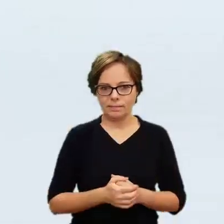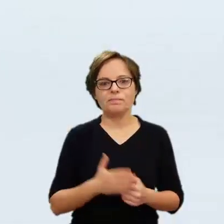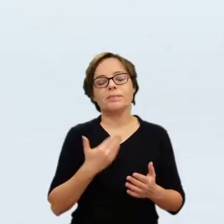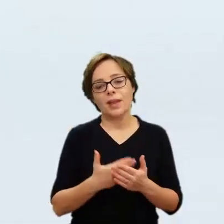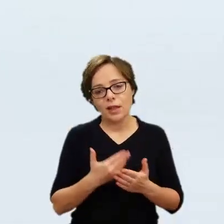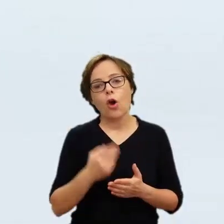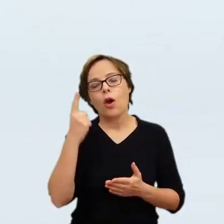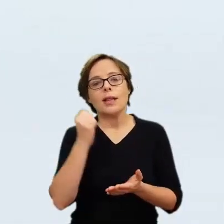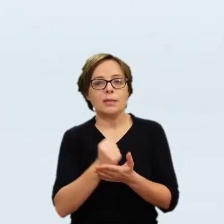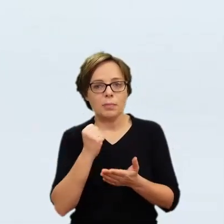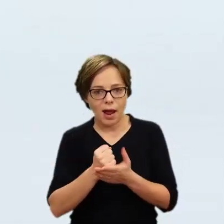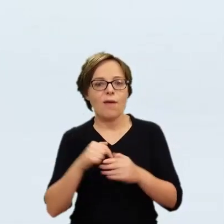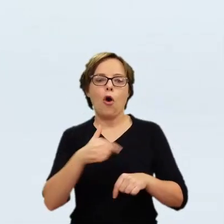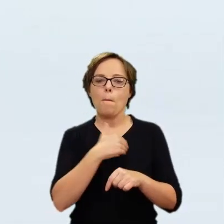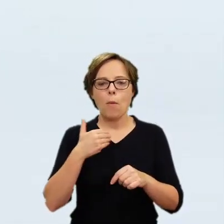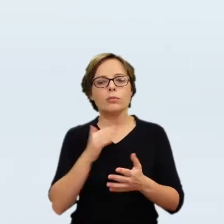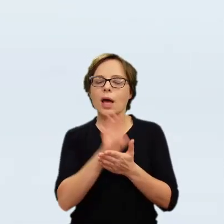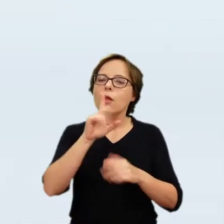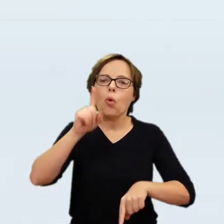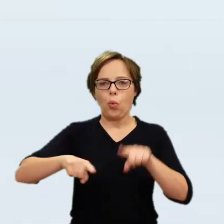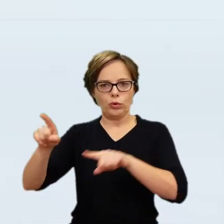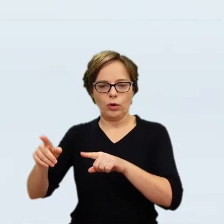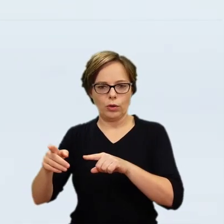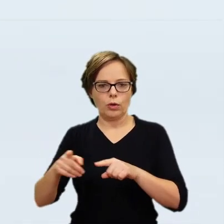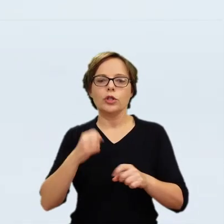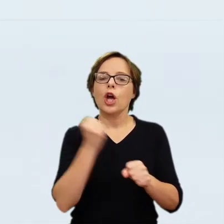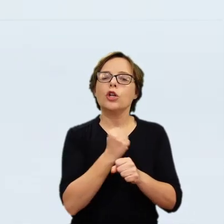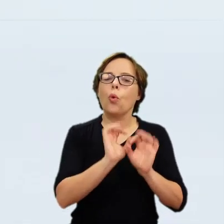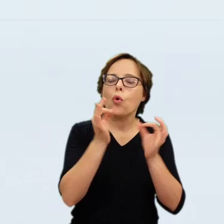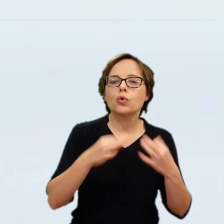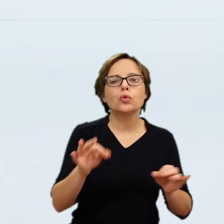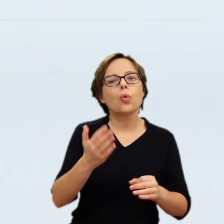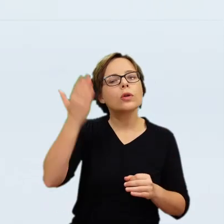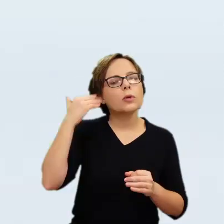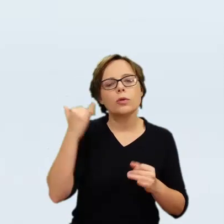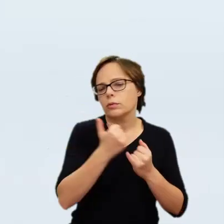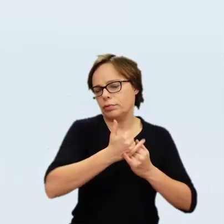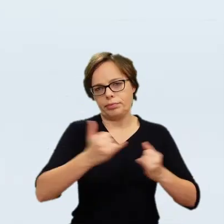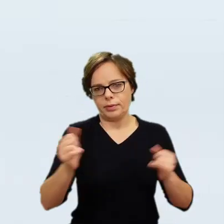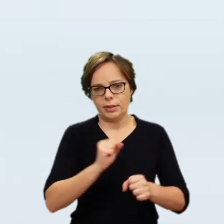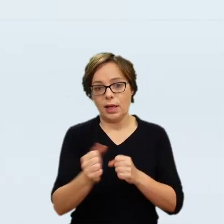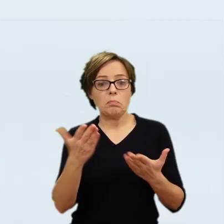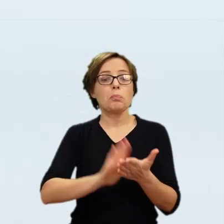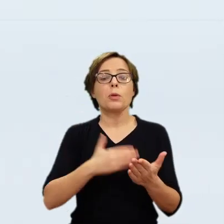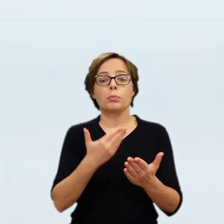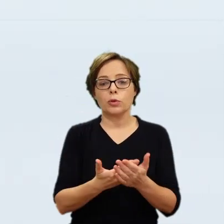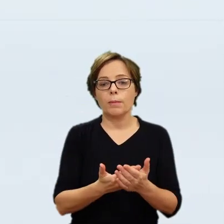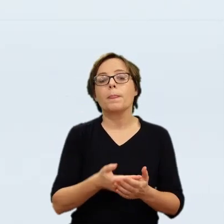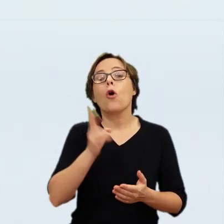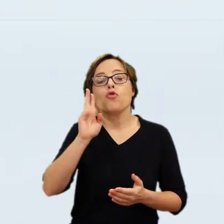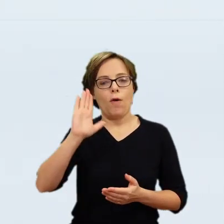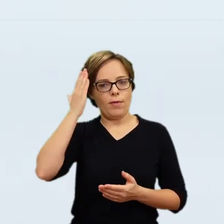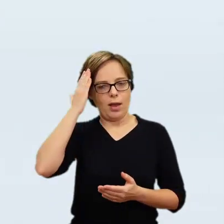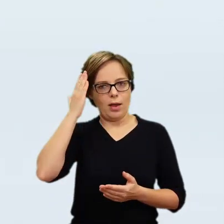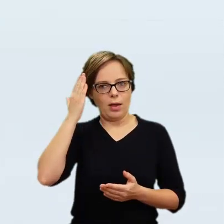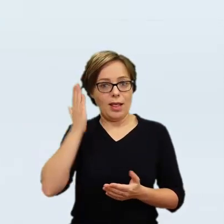one thing is the variety. So the variety of works of art from the past. And, you just to give you an example, who would know